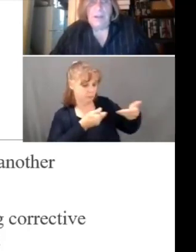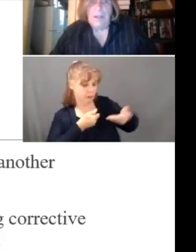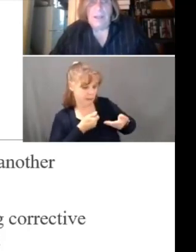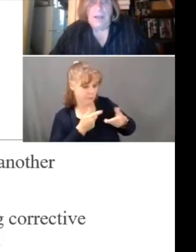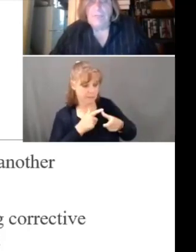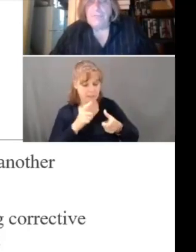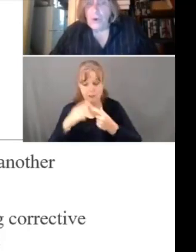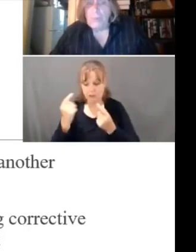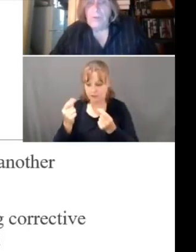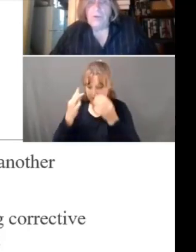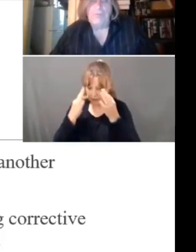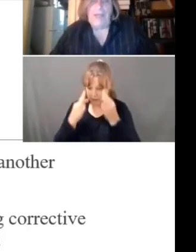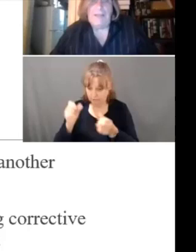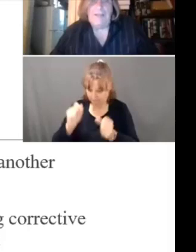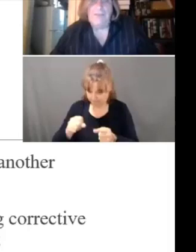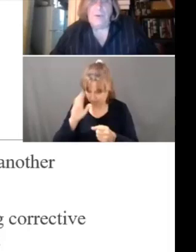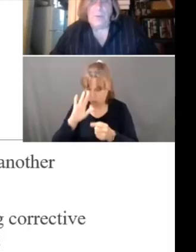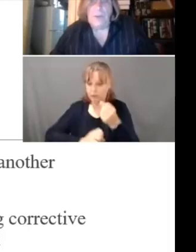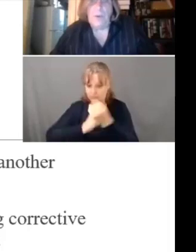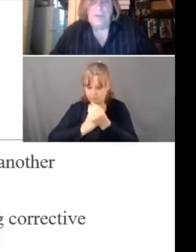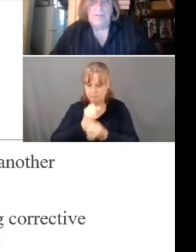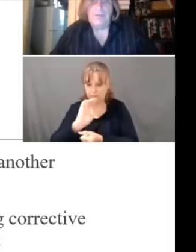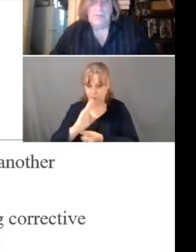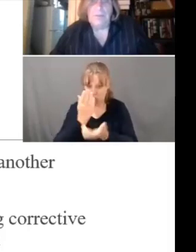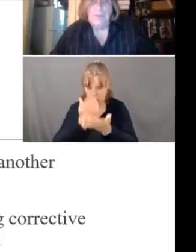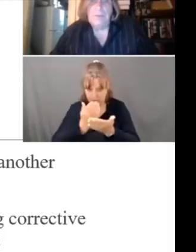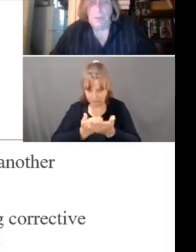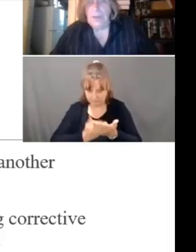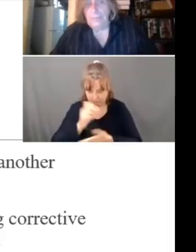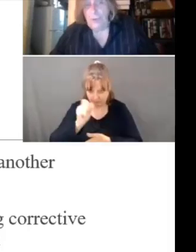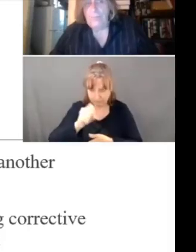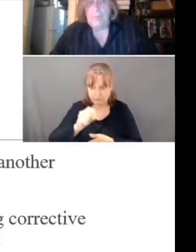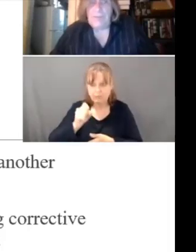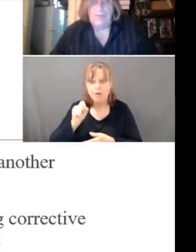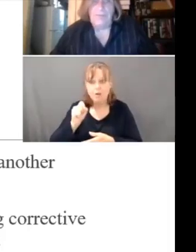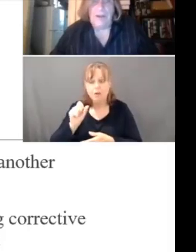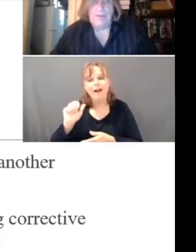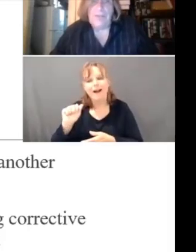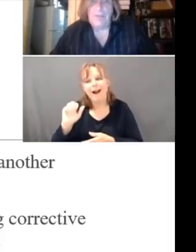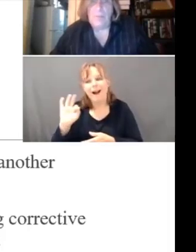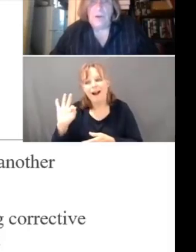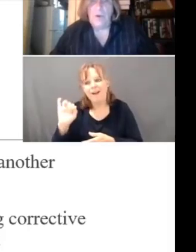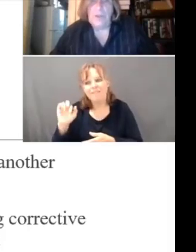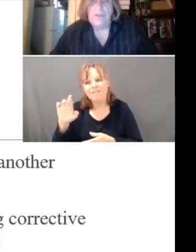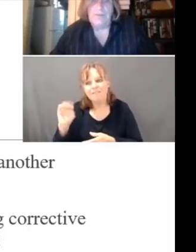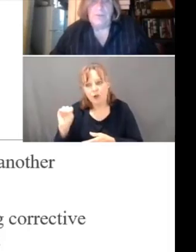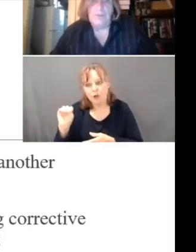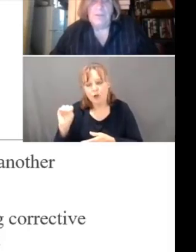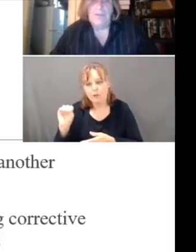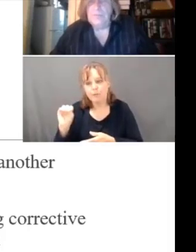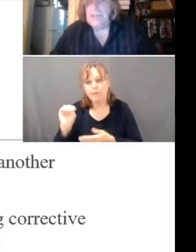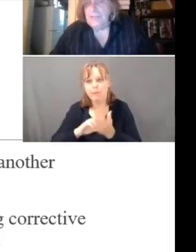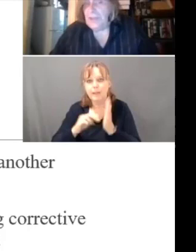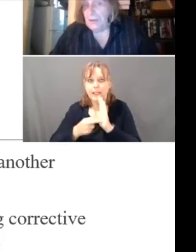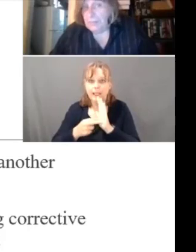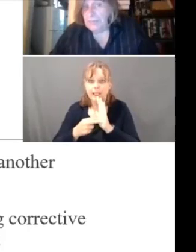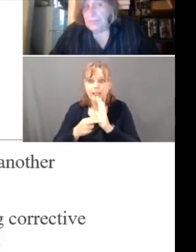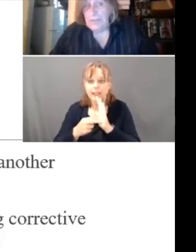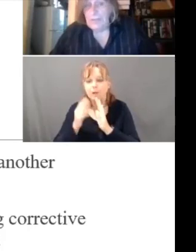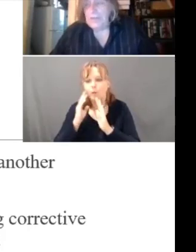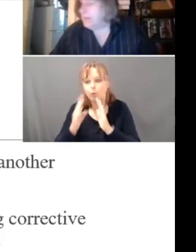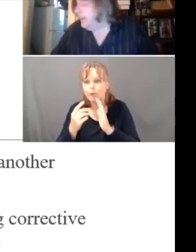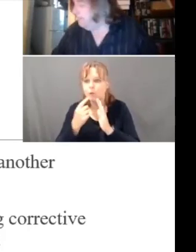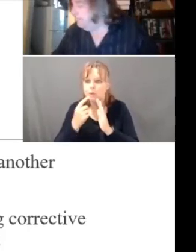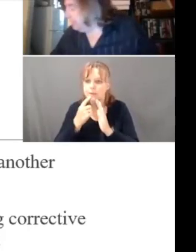going to, uh, affirm your findings or we're going to, well, affirm them insofar as that we're going to substantiate or